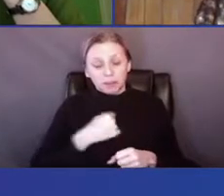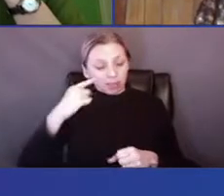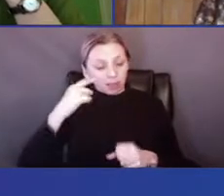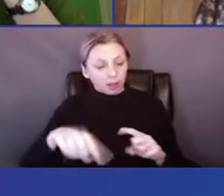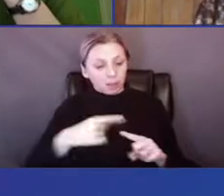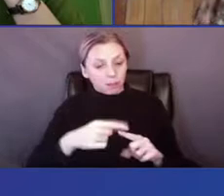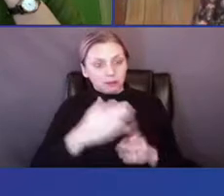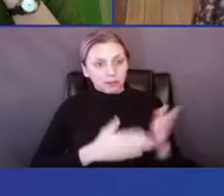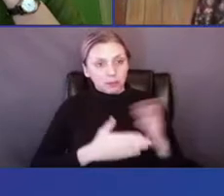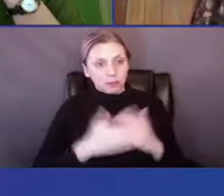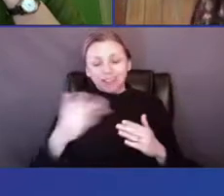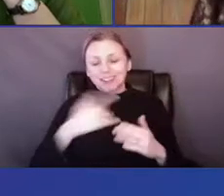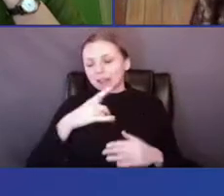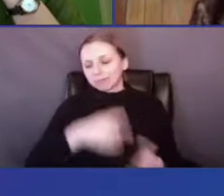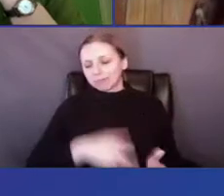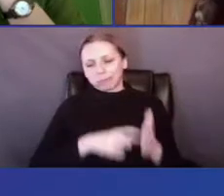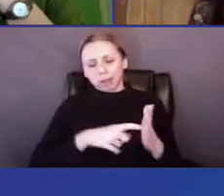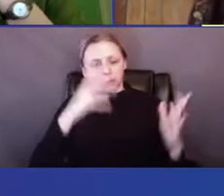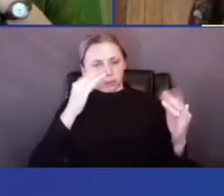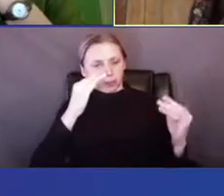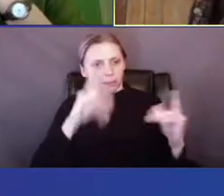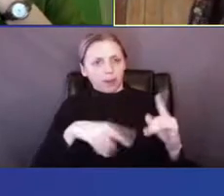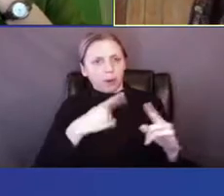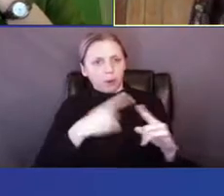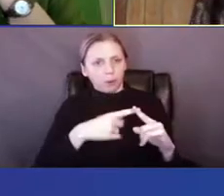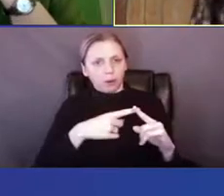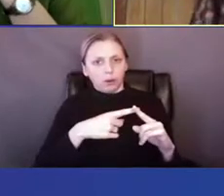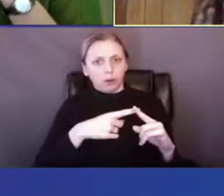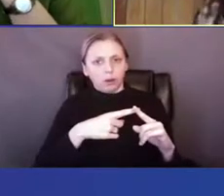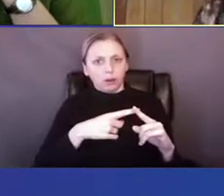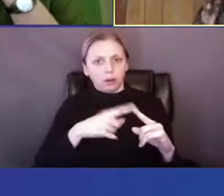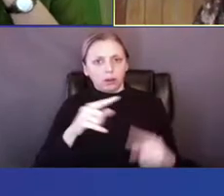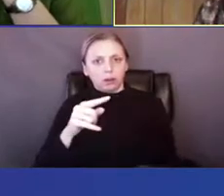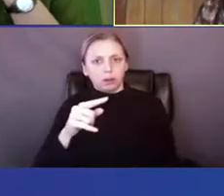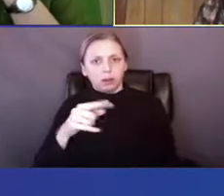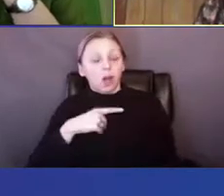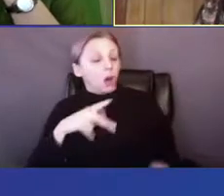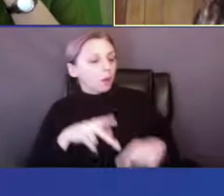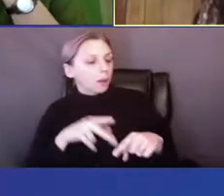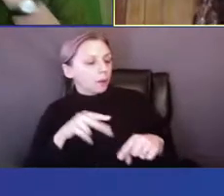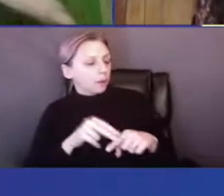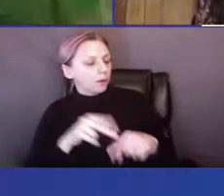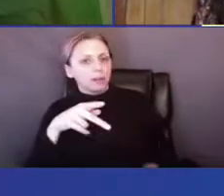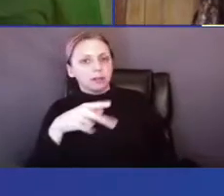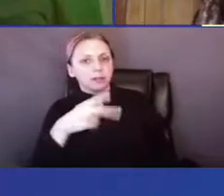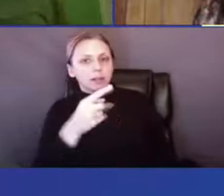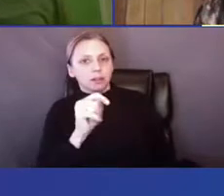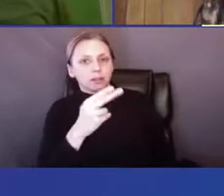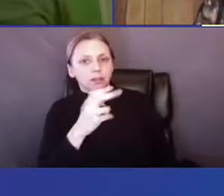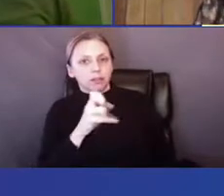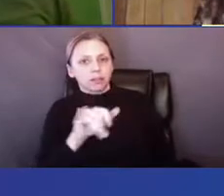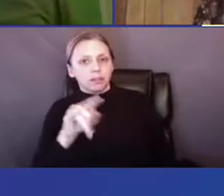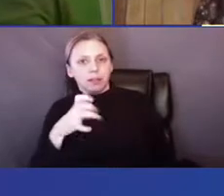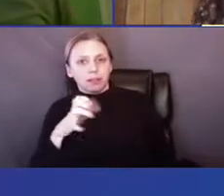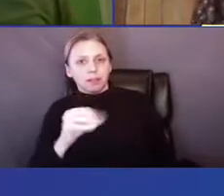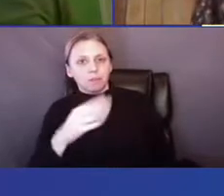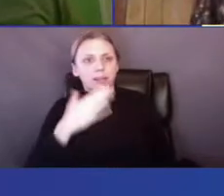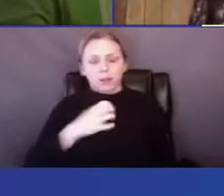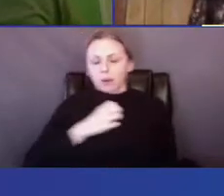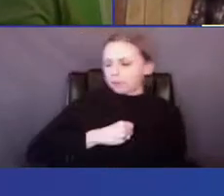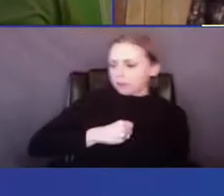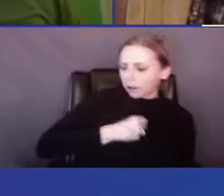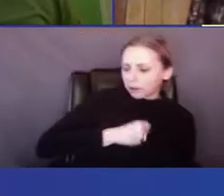things that I, I have to think about as a scholar. My pronouns are they them, Carl? Huh? I'm sorry. My pronouns are they them. Thank you. I'm sorry.